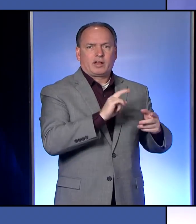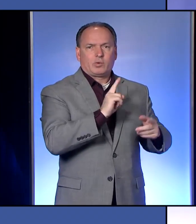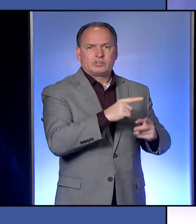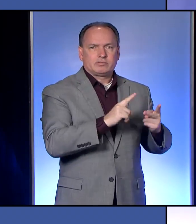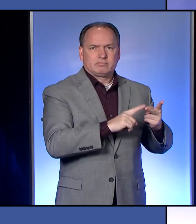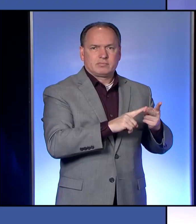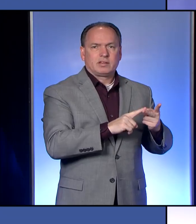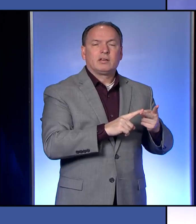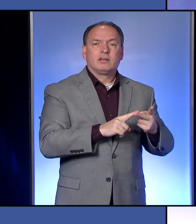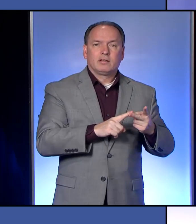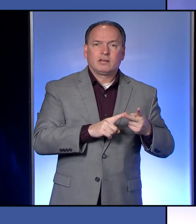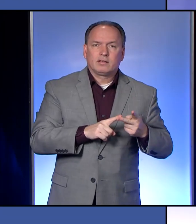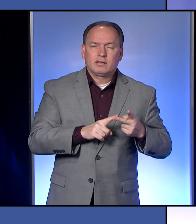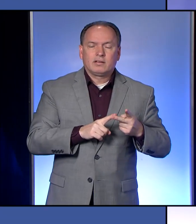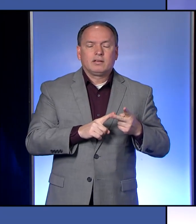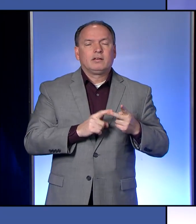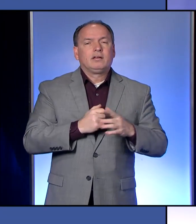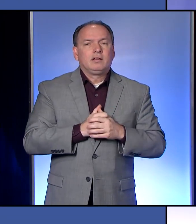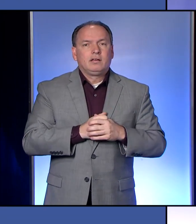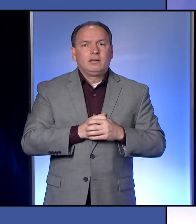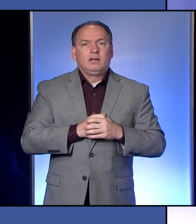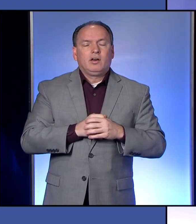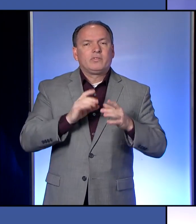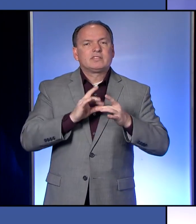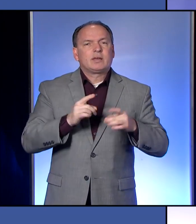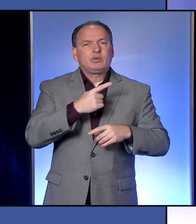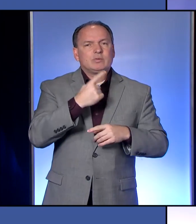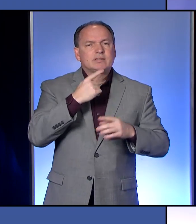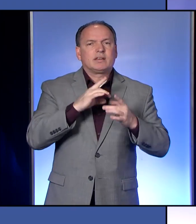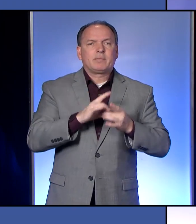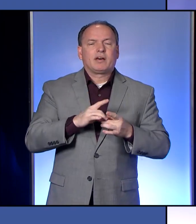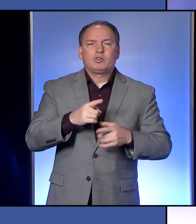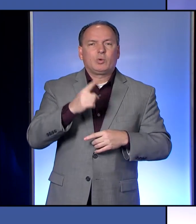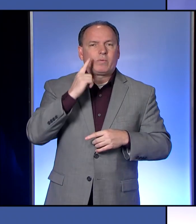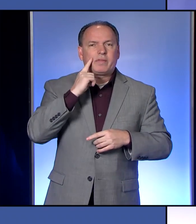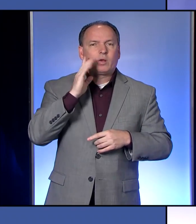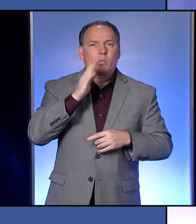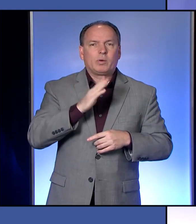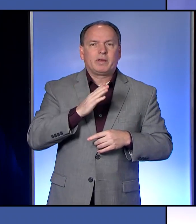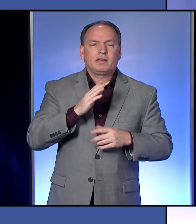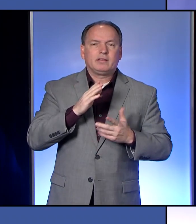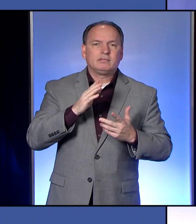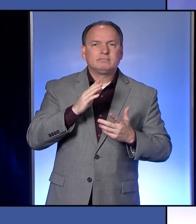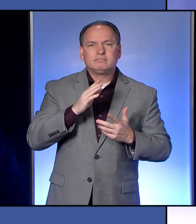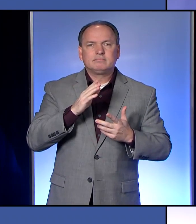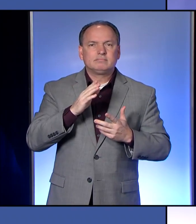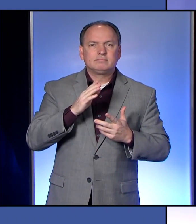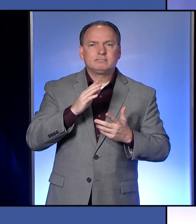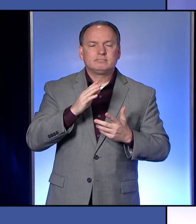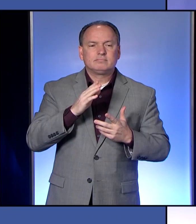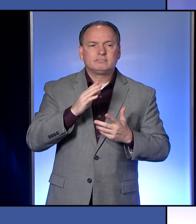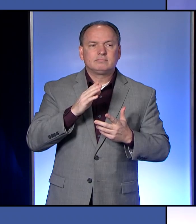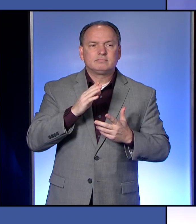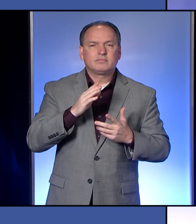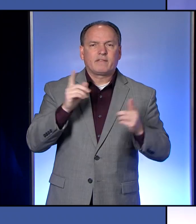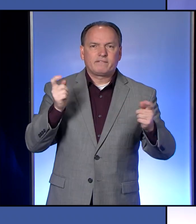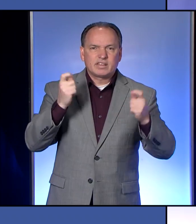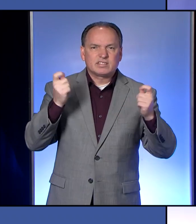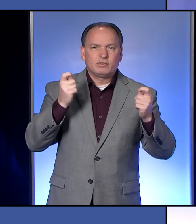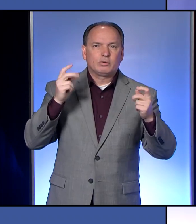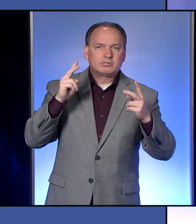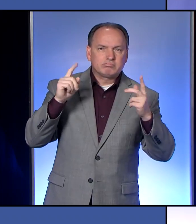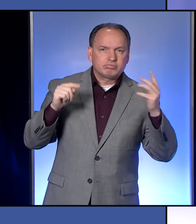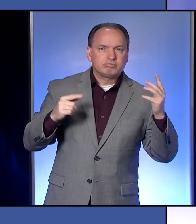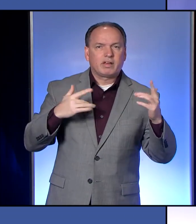Yeah. Just on the statement that you made about you don't think there'll be the festivals and the events that we like,